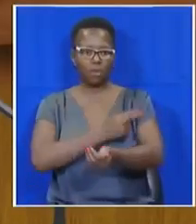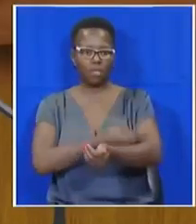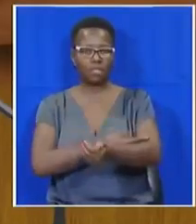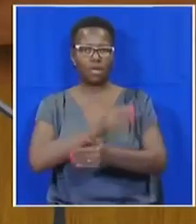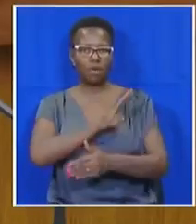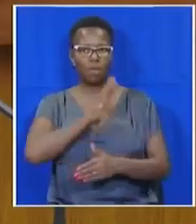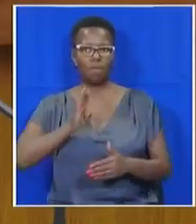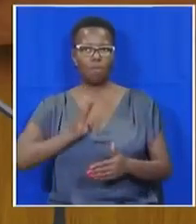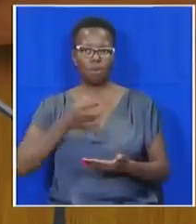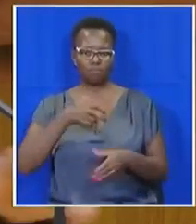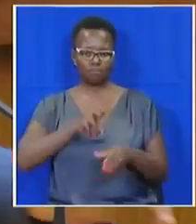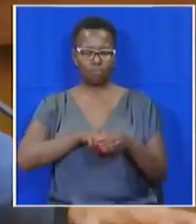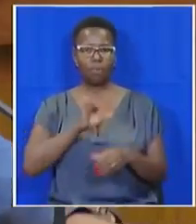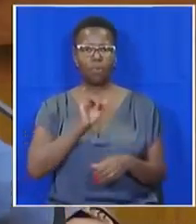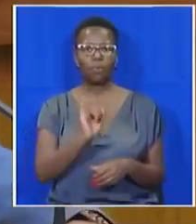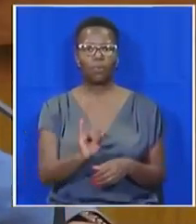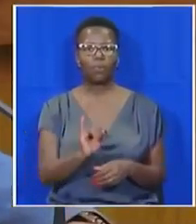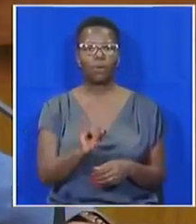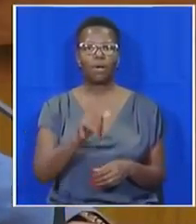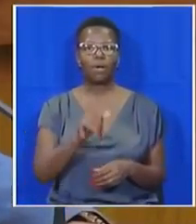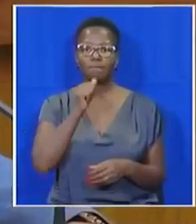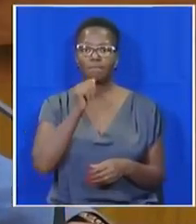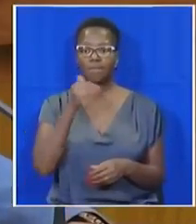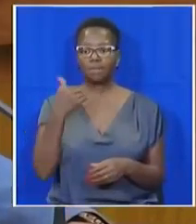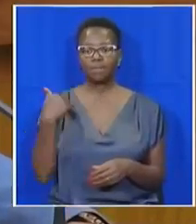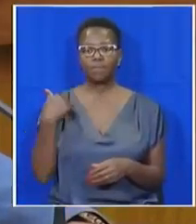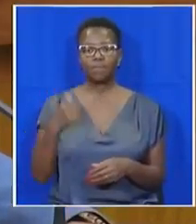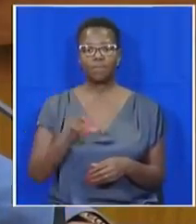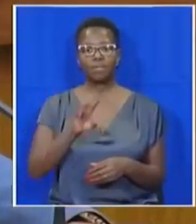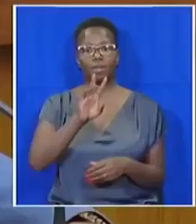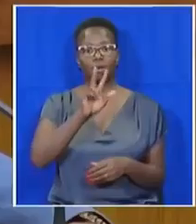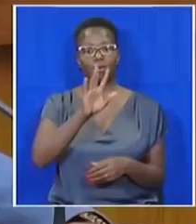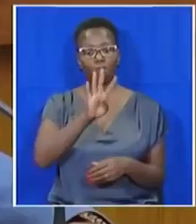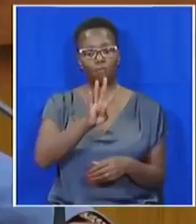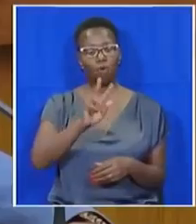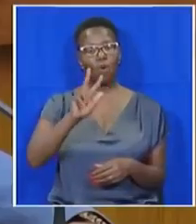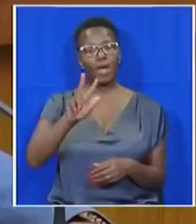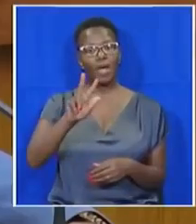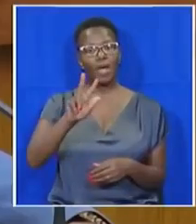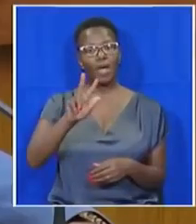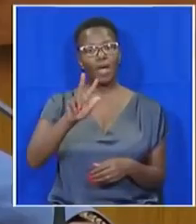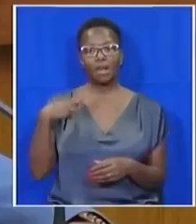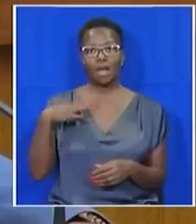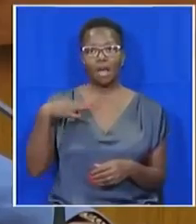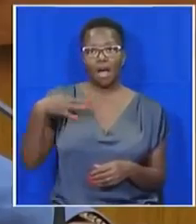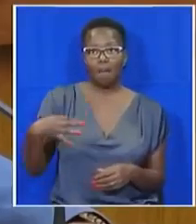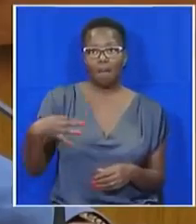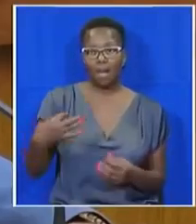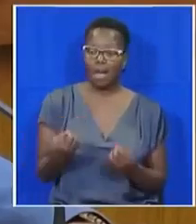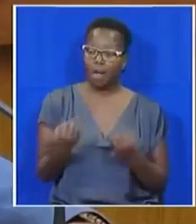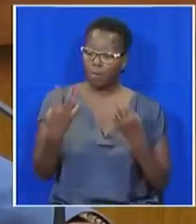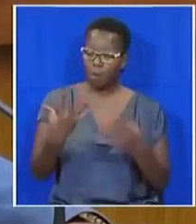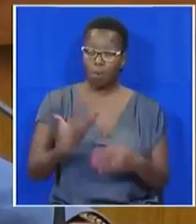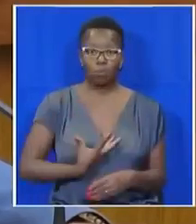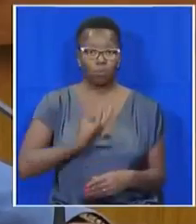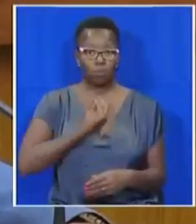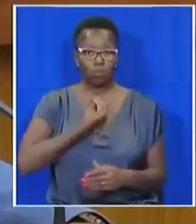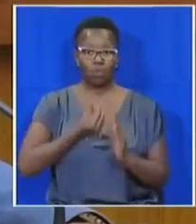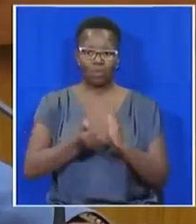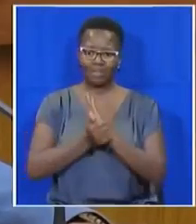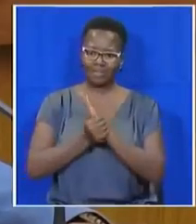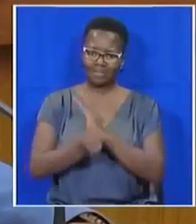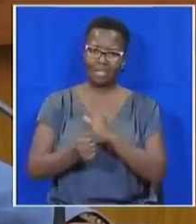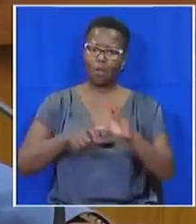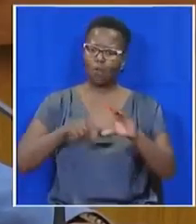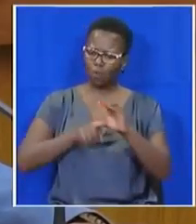board, never mind the 487 applicants, many of whom are young and incredibly talented and